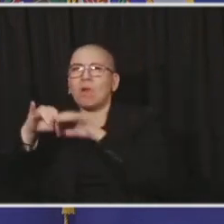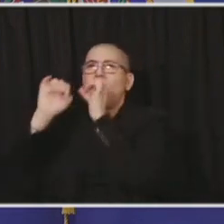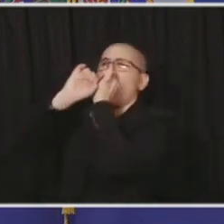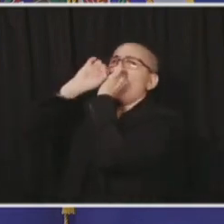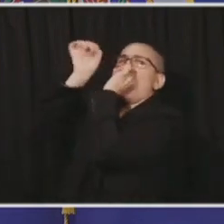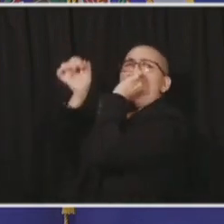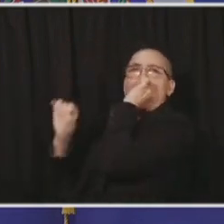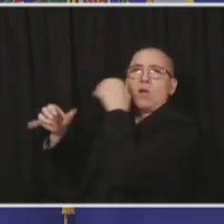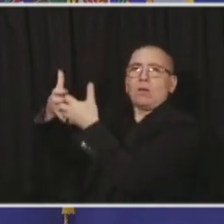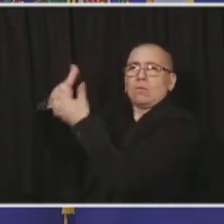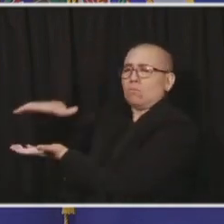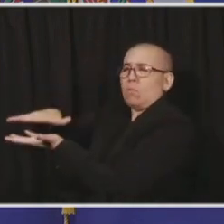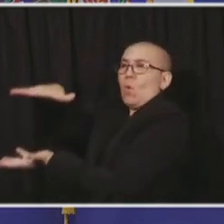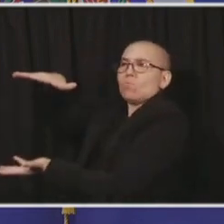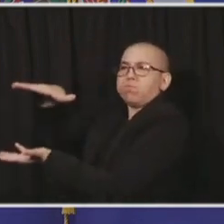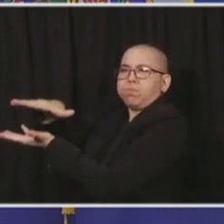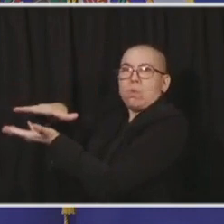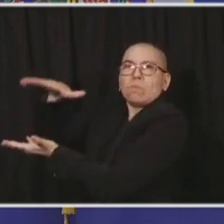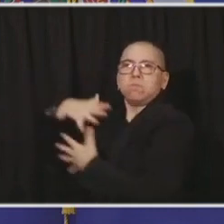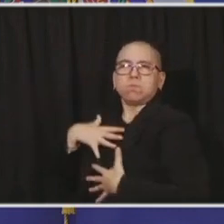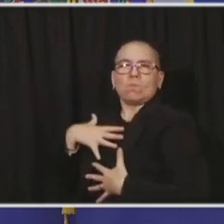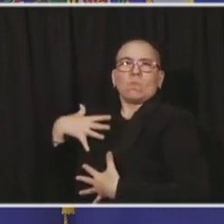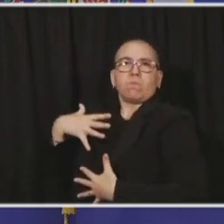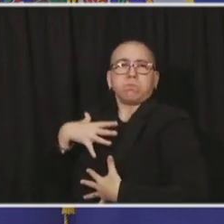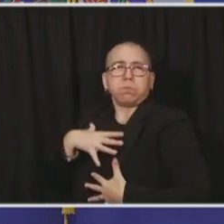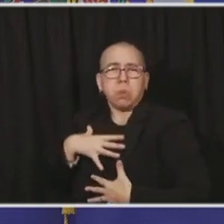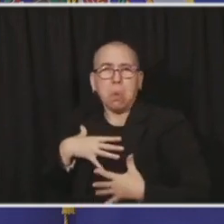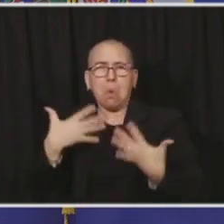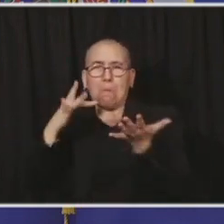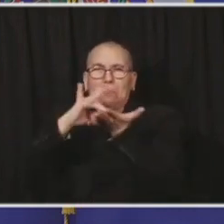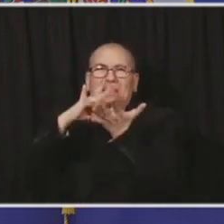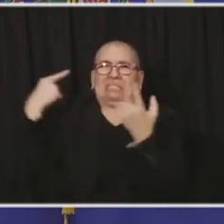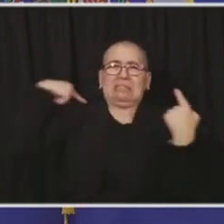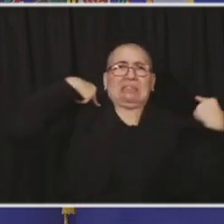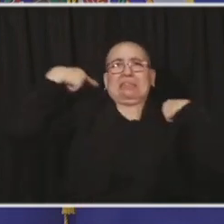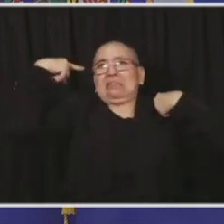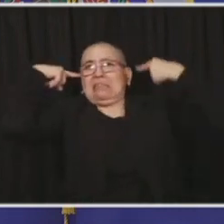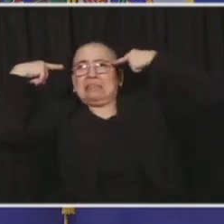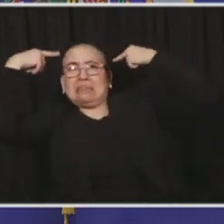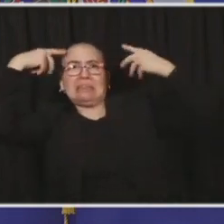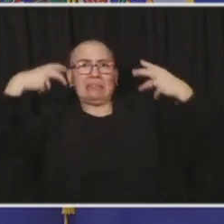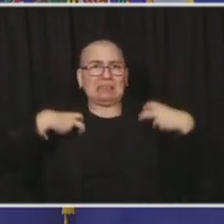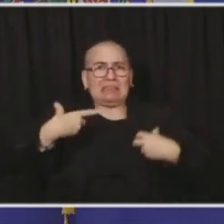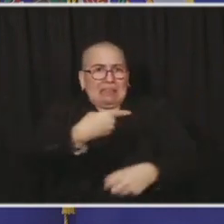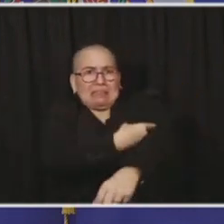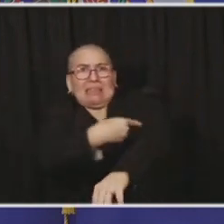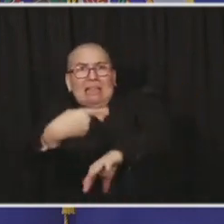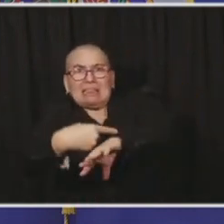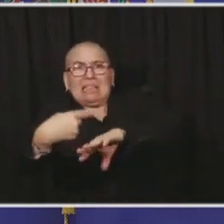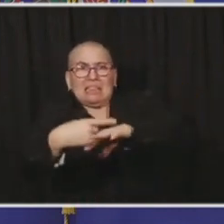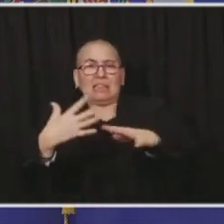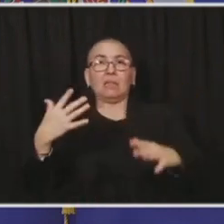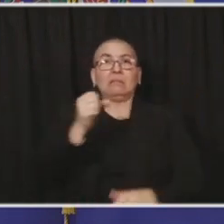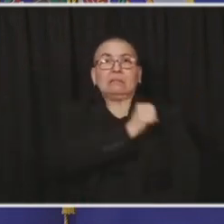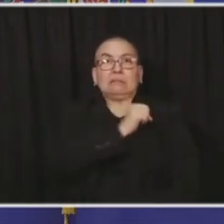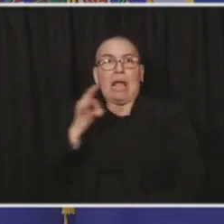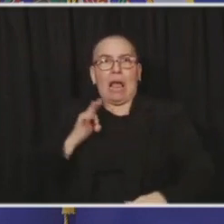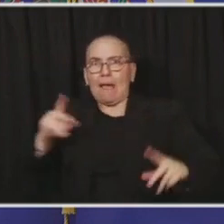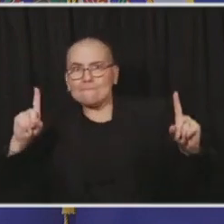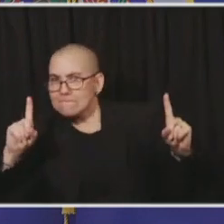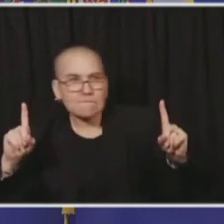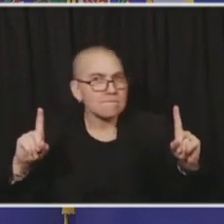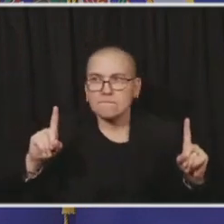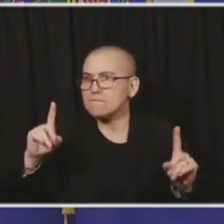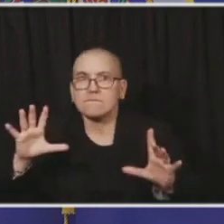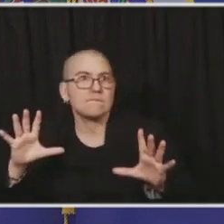multiple drugs going at the same time, folks all over trying to help, a remarkable dedication by our